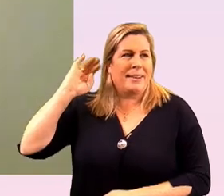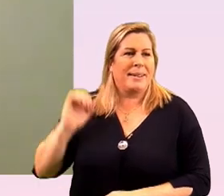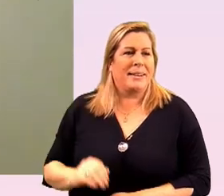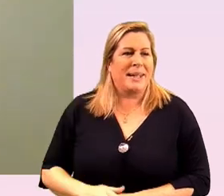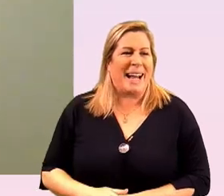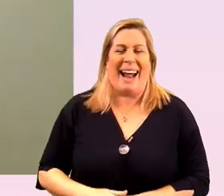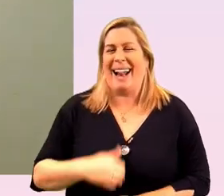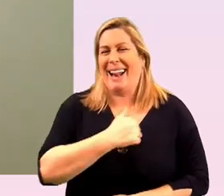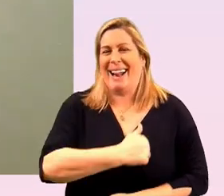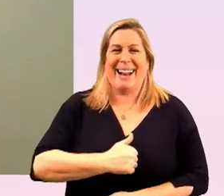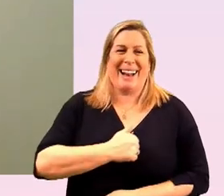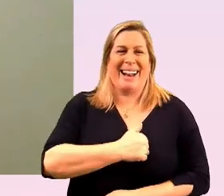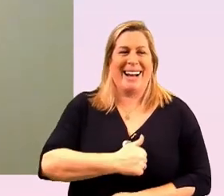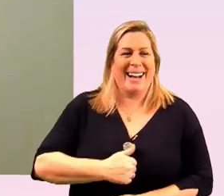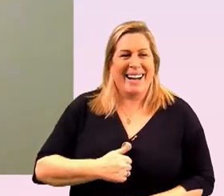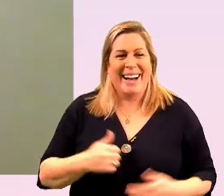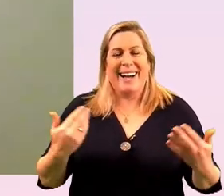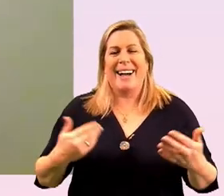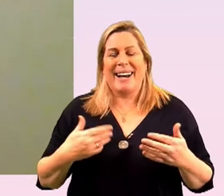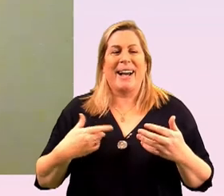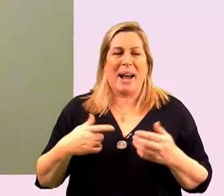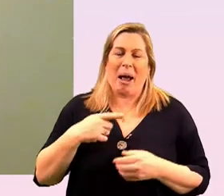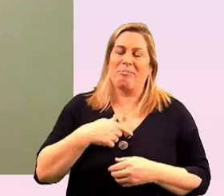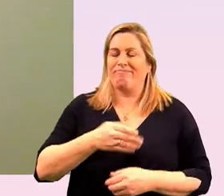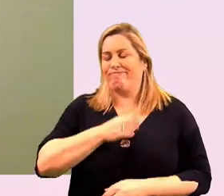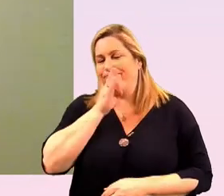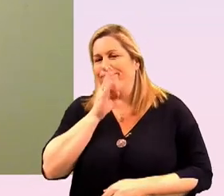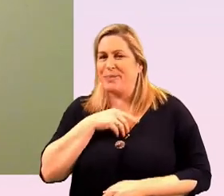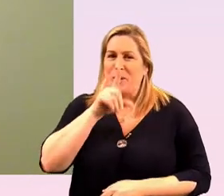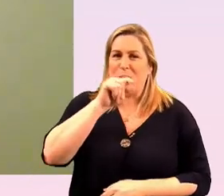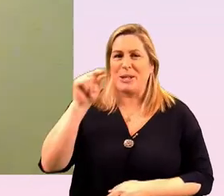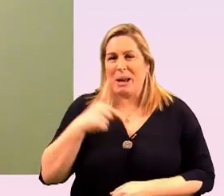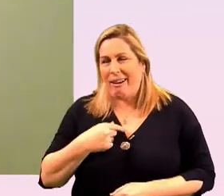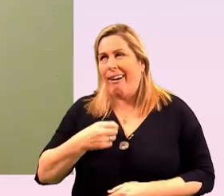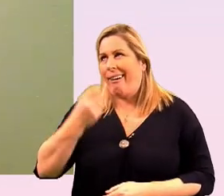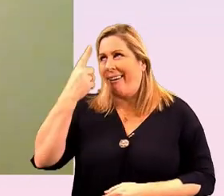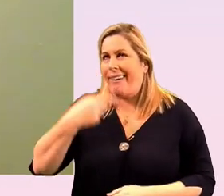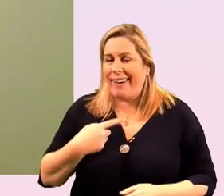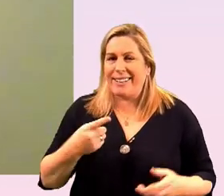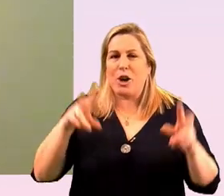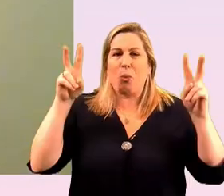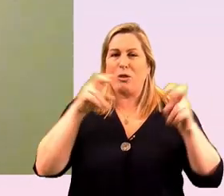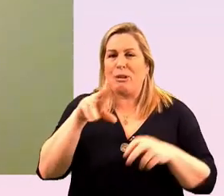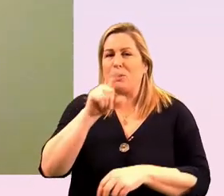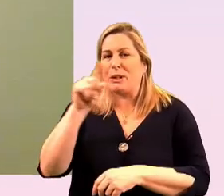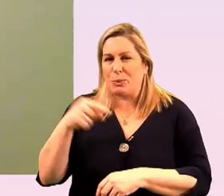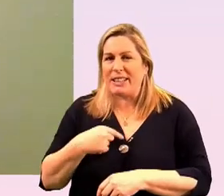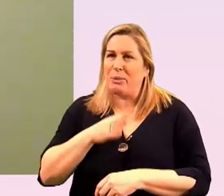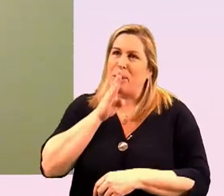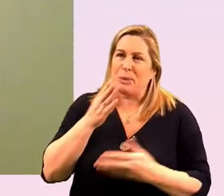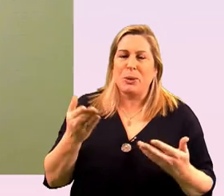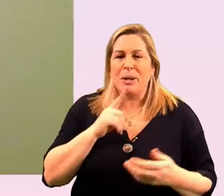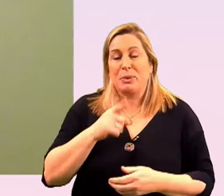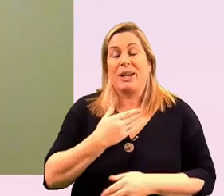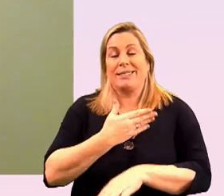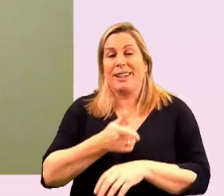um apologies um the quote of 2020 i was on mute um i suppose i'd love to start by telling you a little bit more about